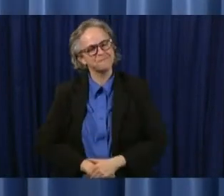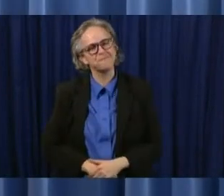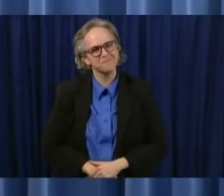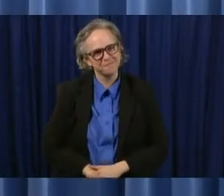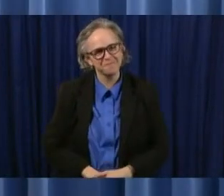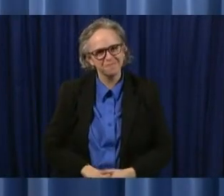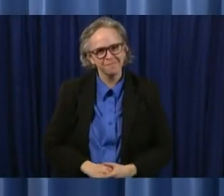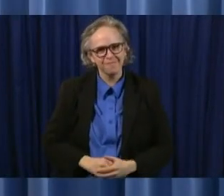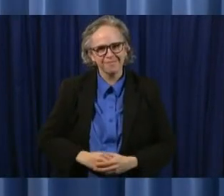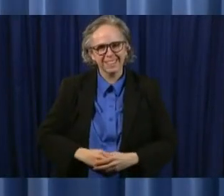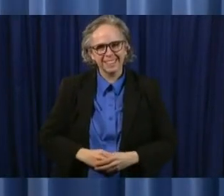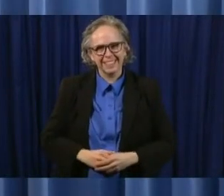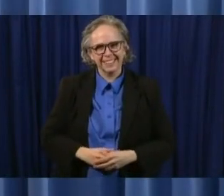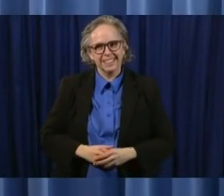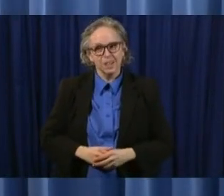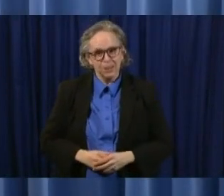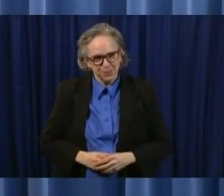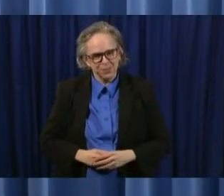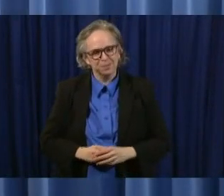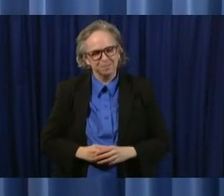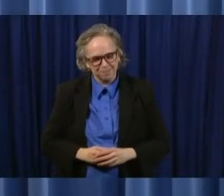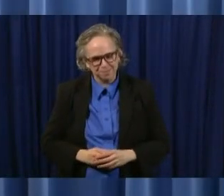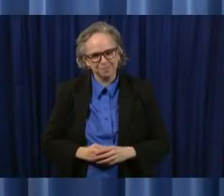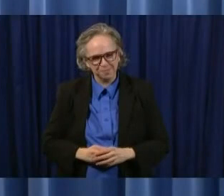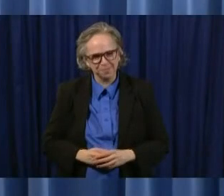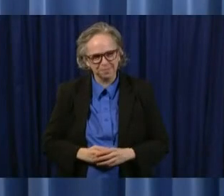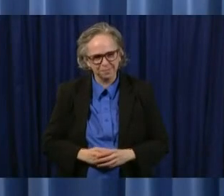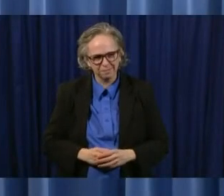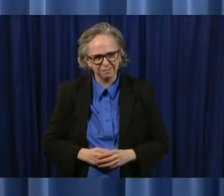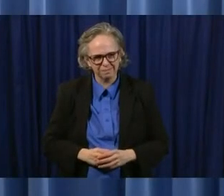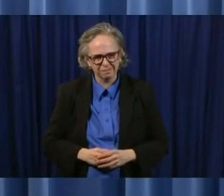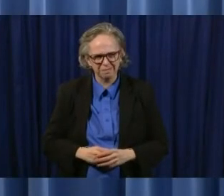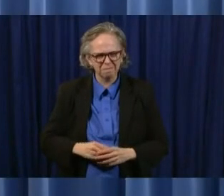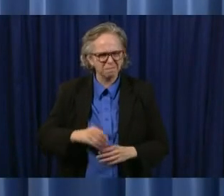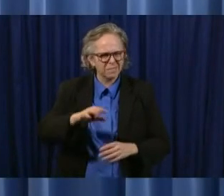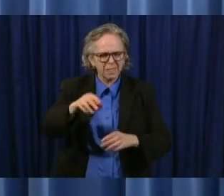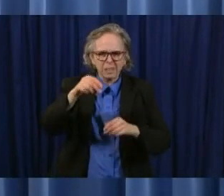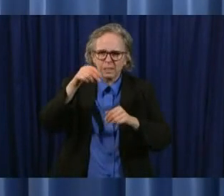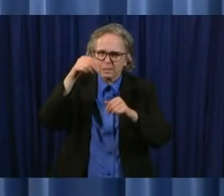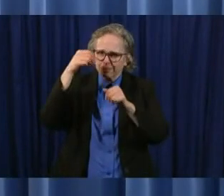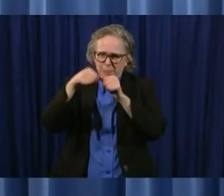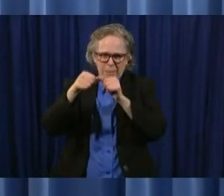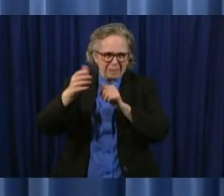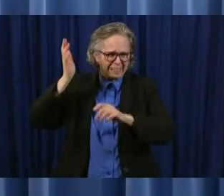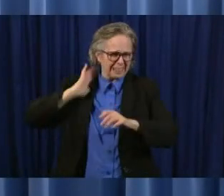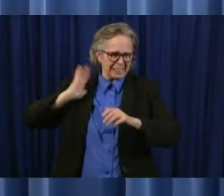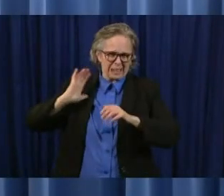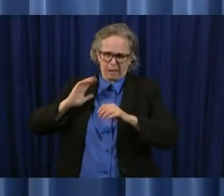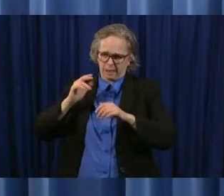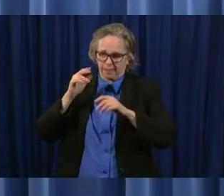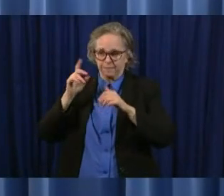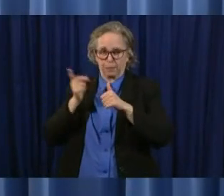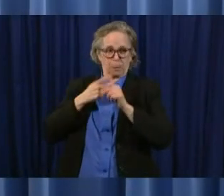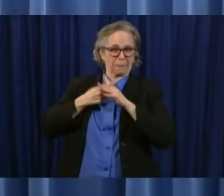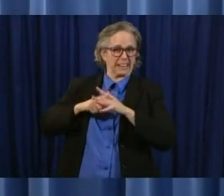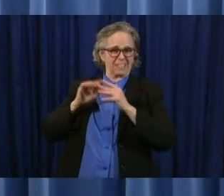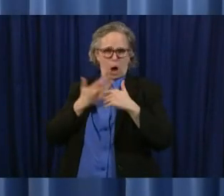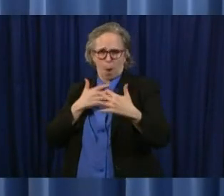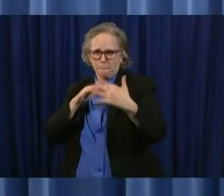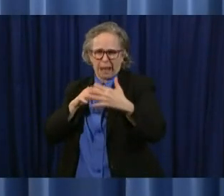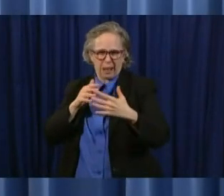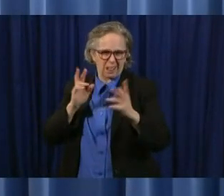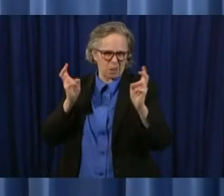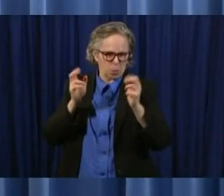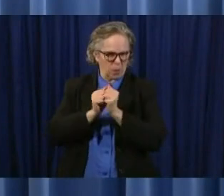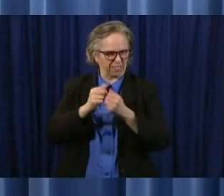from the very beginning of our battle against this virus we